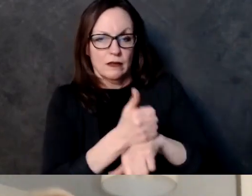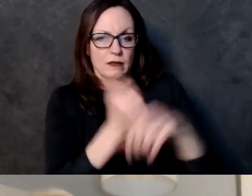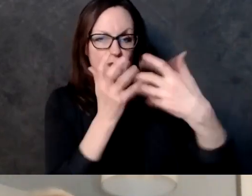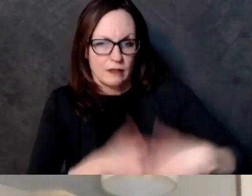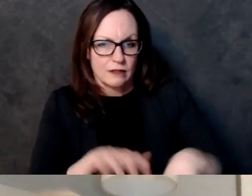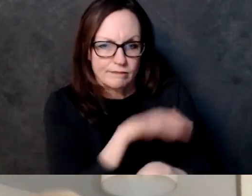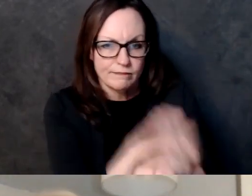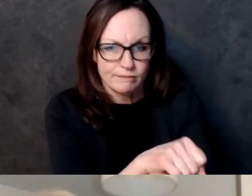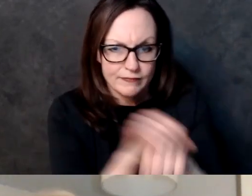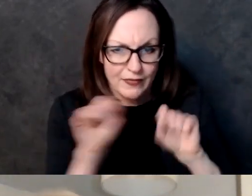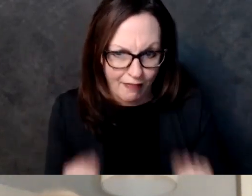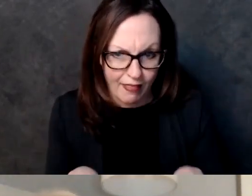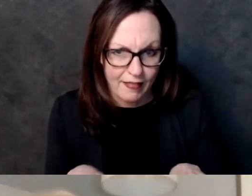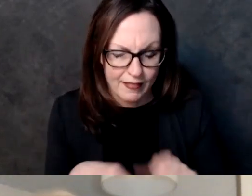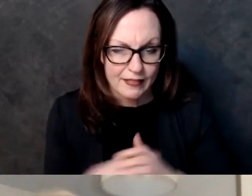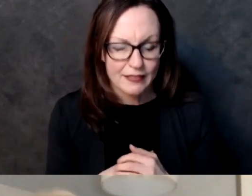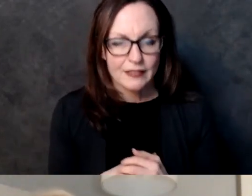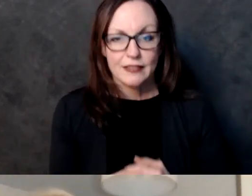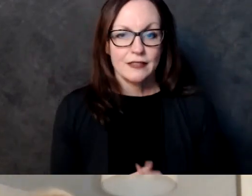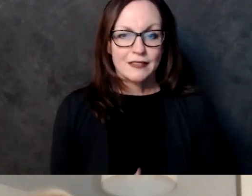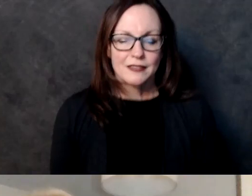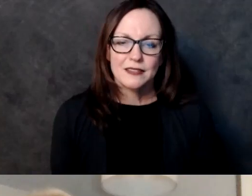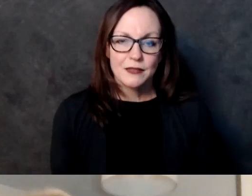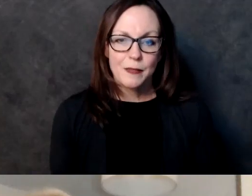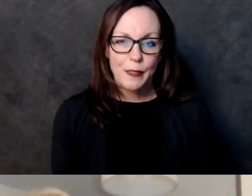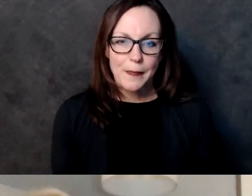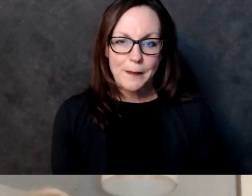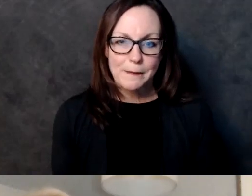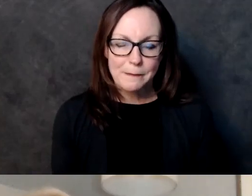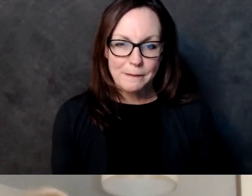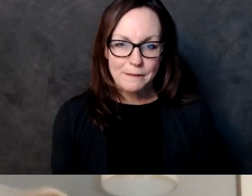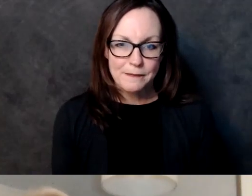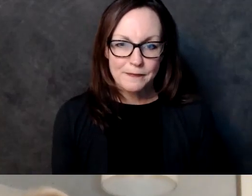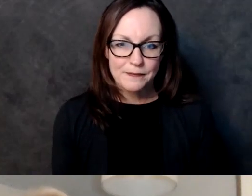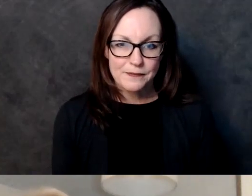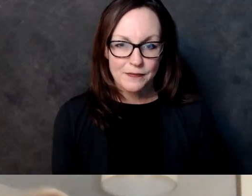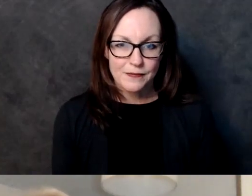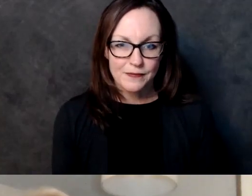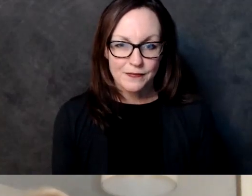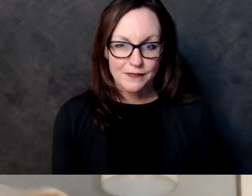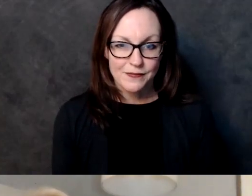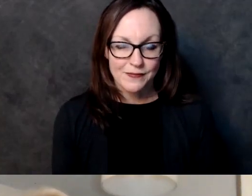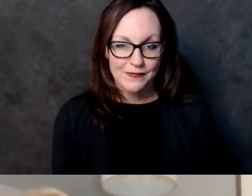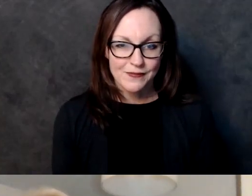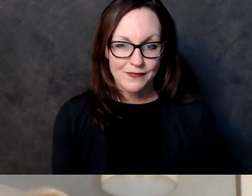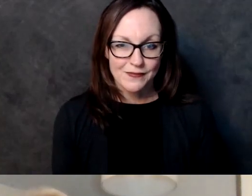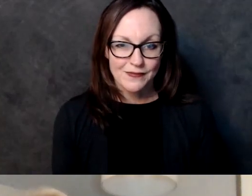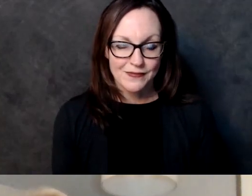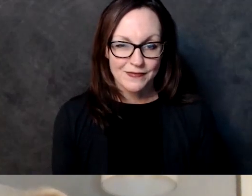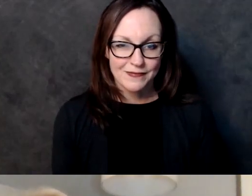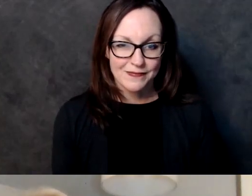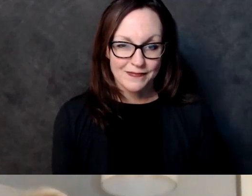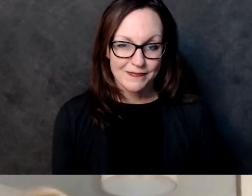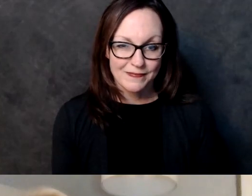for others and to be able to get vaccinated um all right